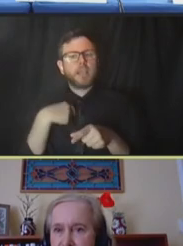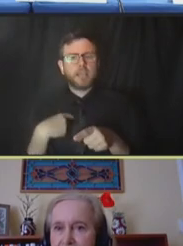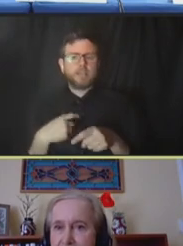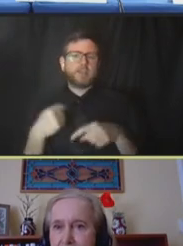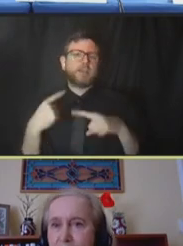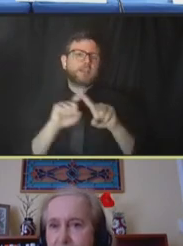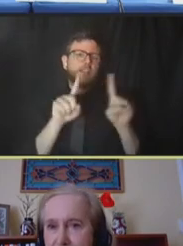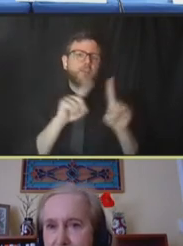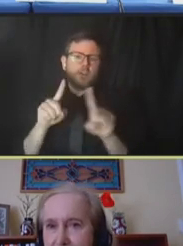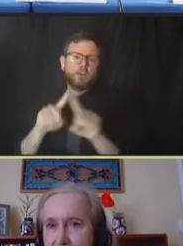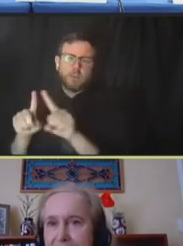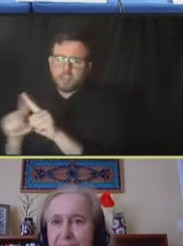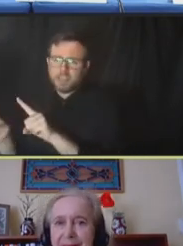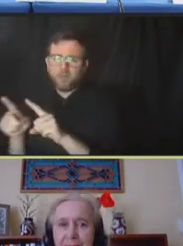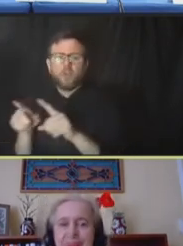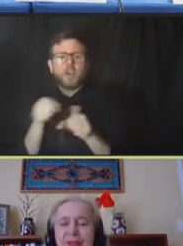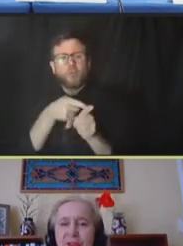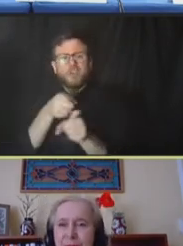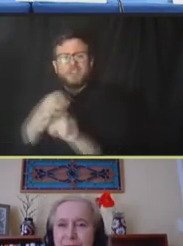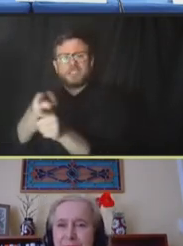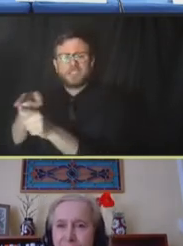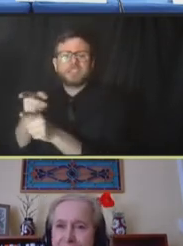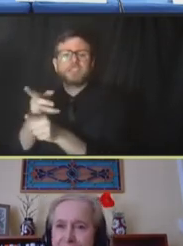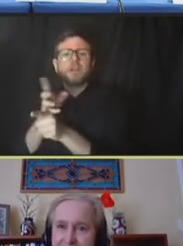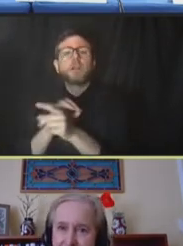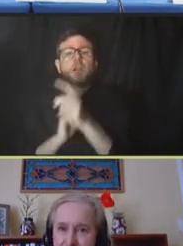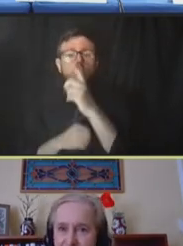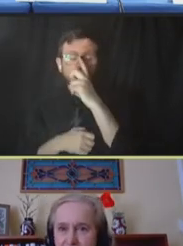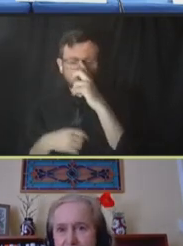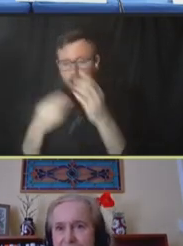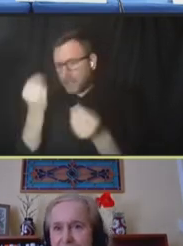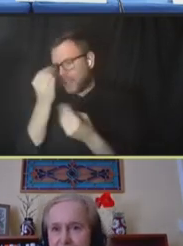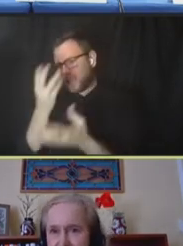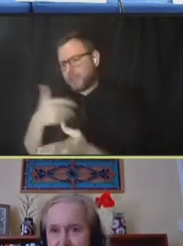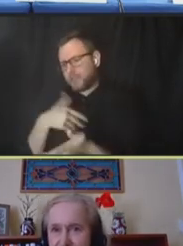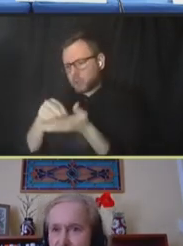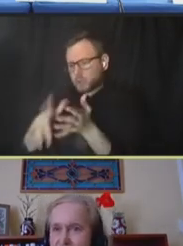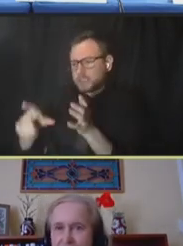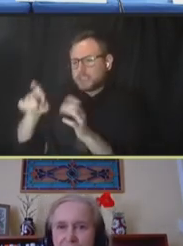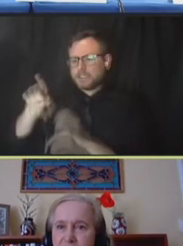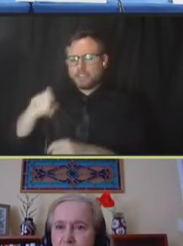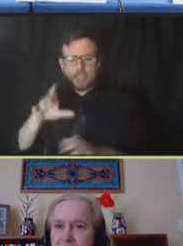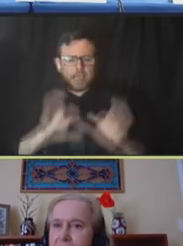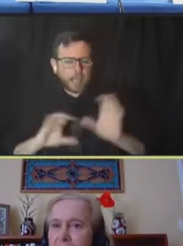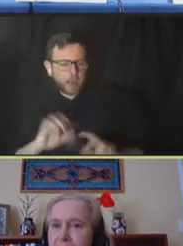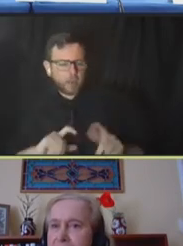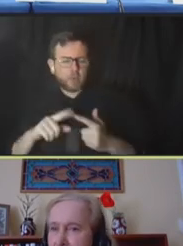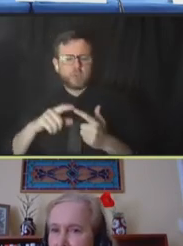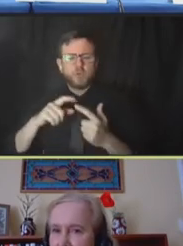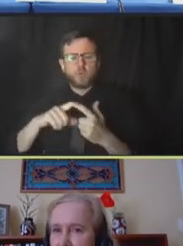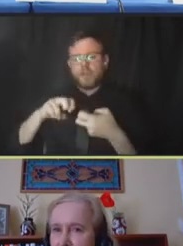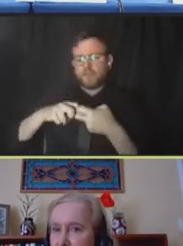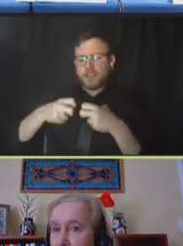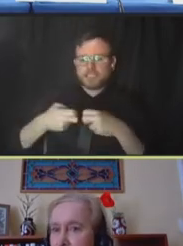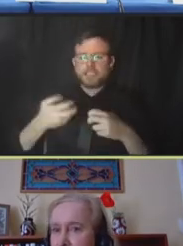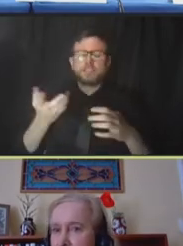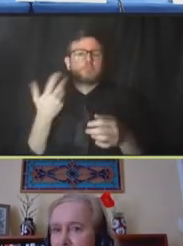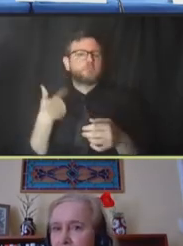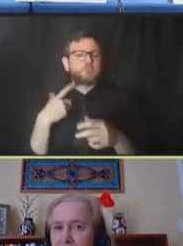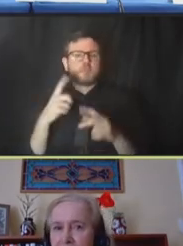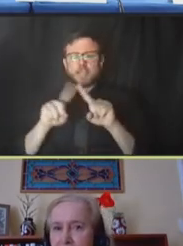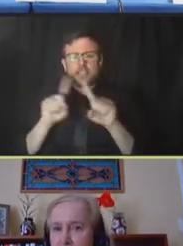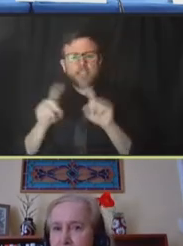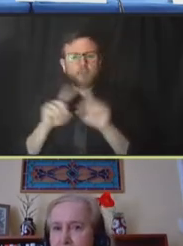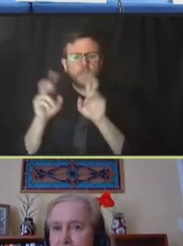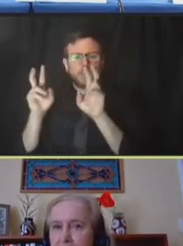extremely important, okay? I tell my students, you need the chemistry, you need the physics, you need so many different subjects that you're learning